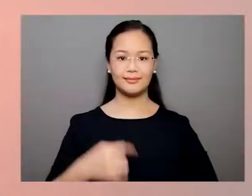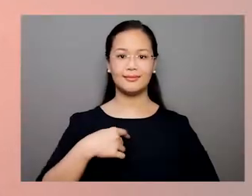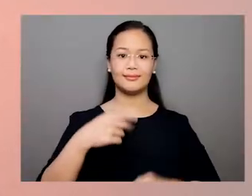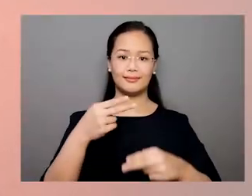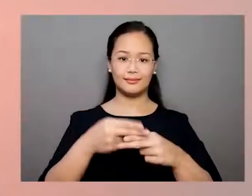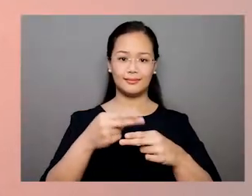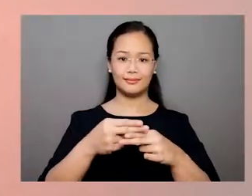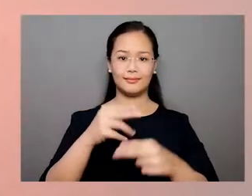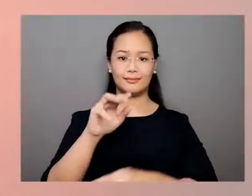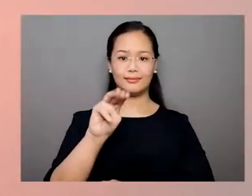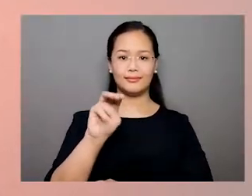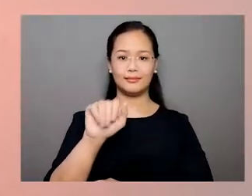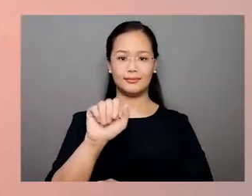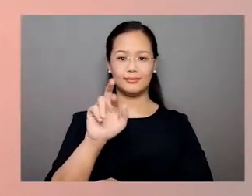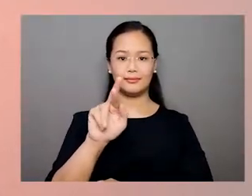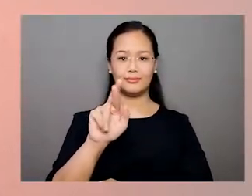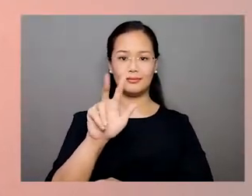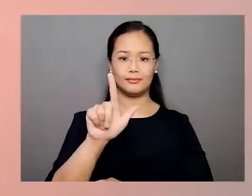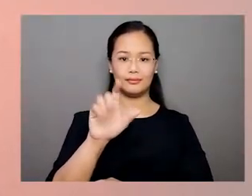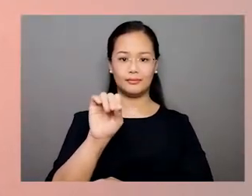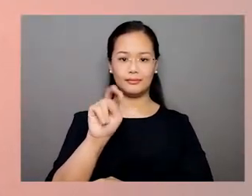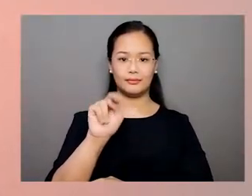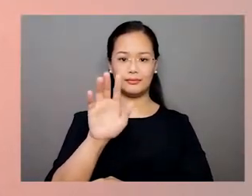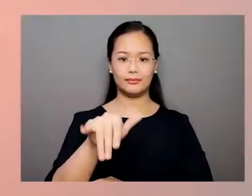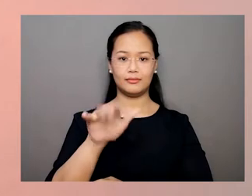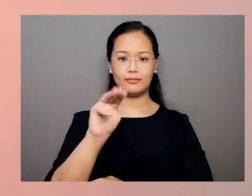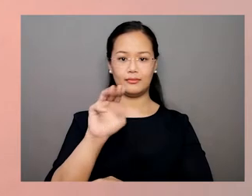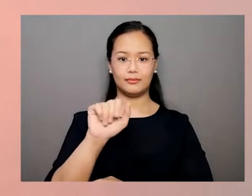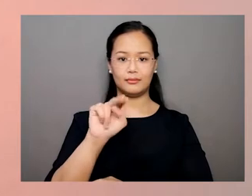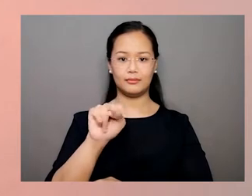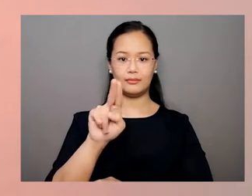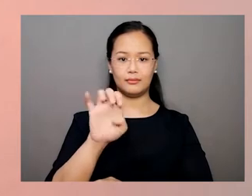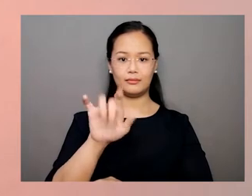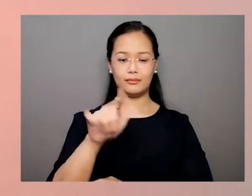I am Marlon Manuel. I am a professor at the Ateneo Law School.